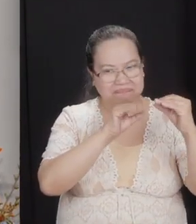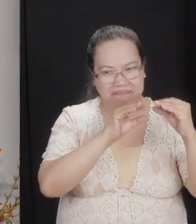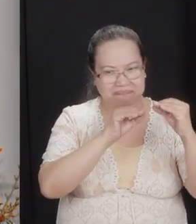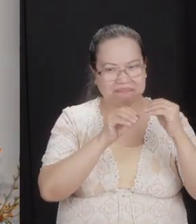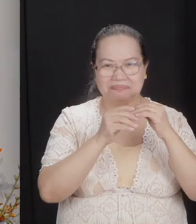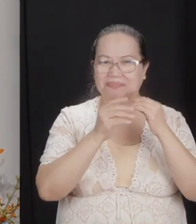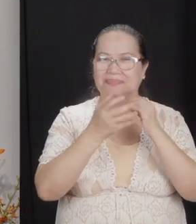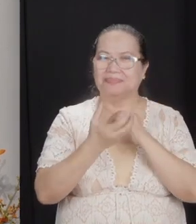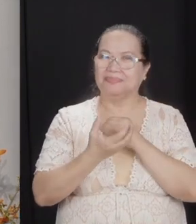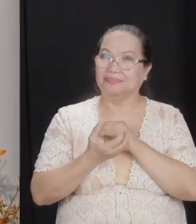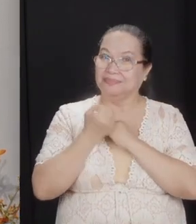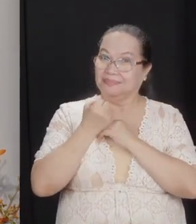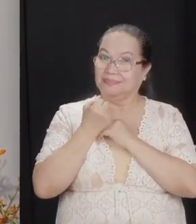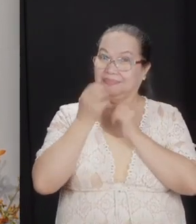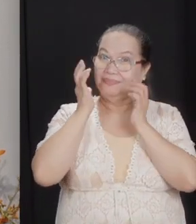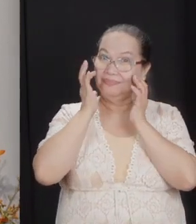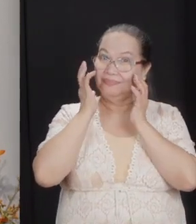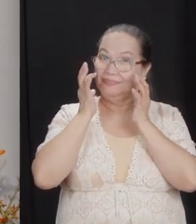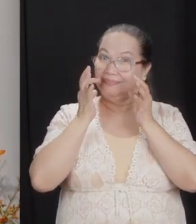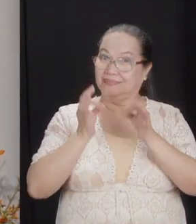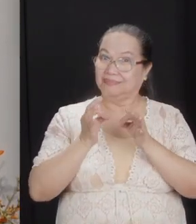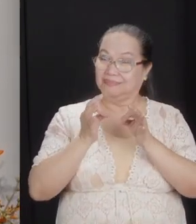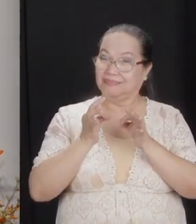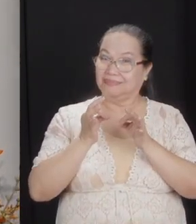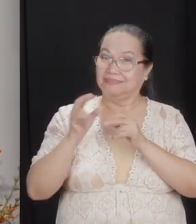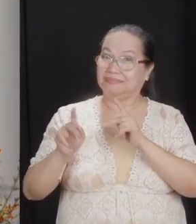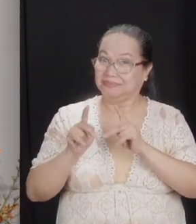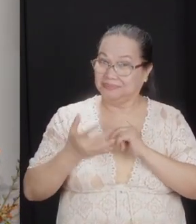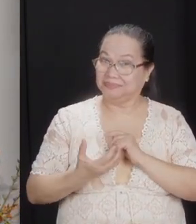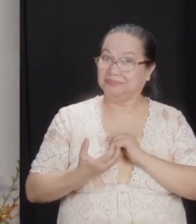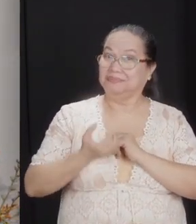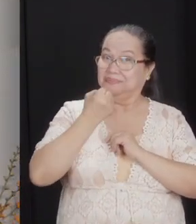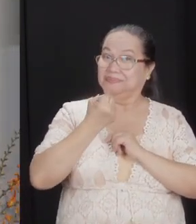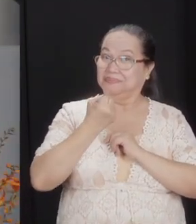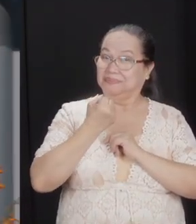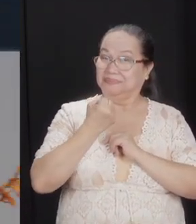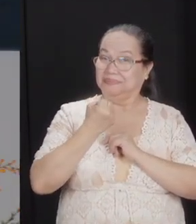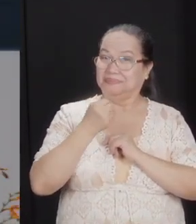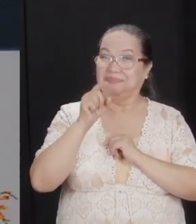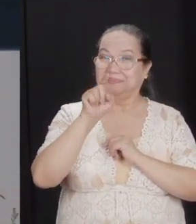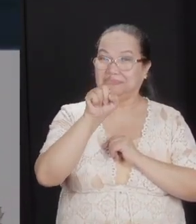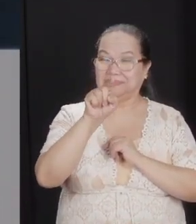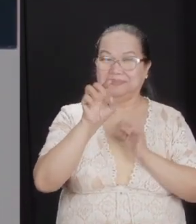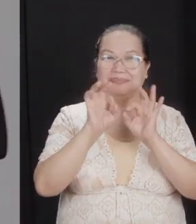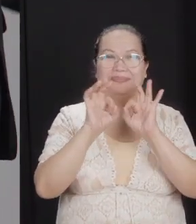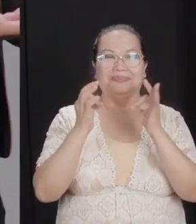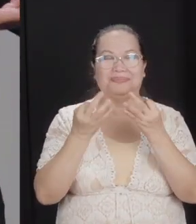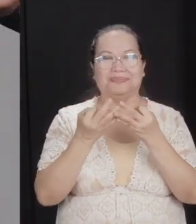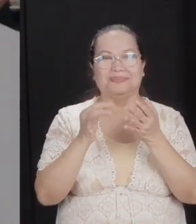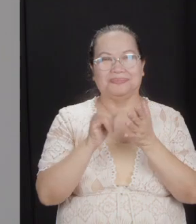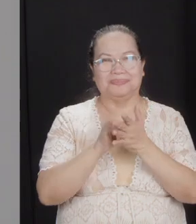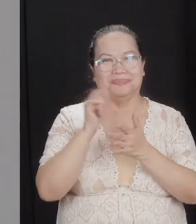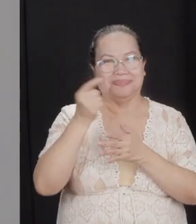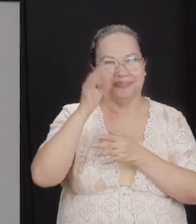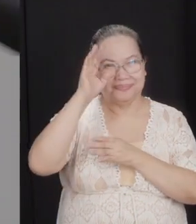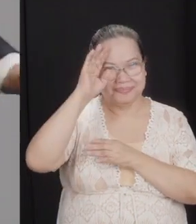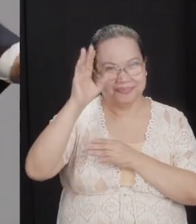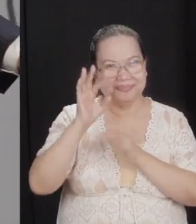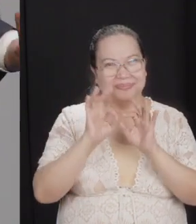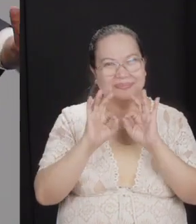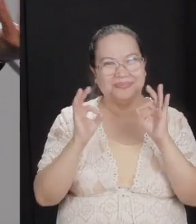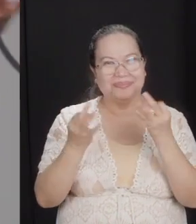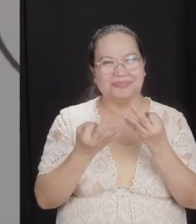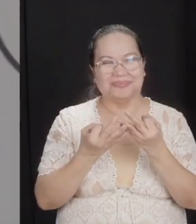just made their own solution. That reminds us you're in a family. That's why I always greet you. Good morning,